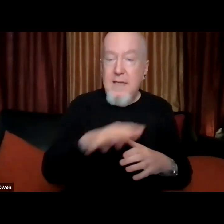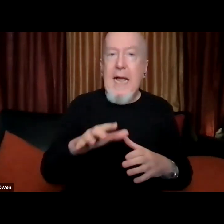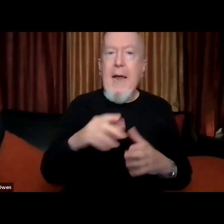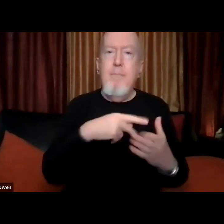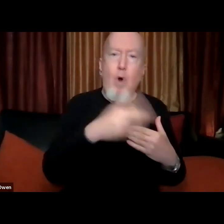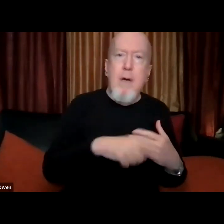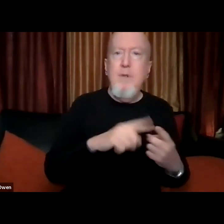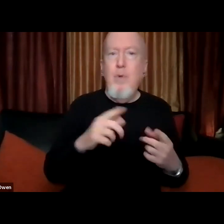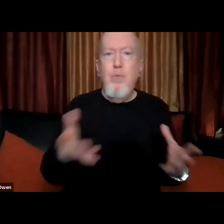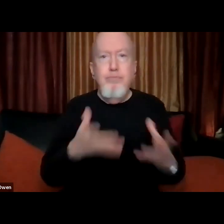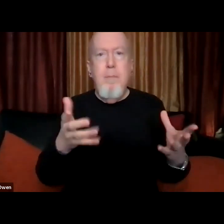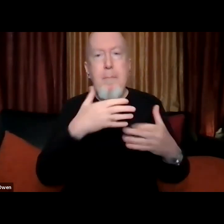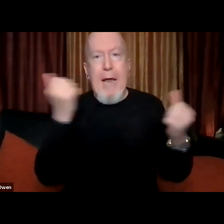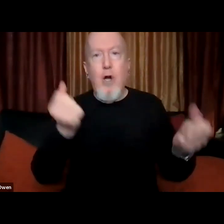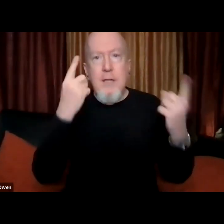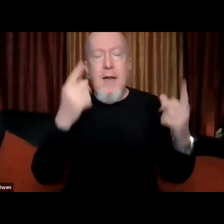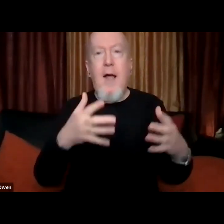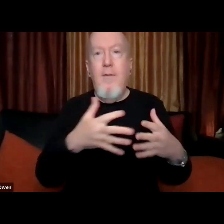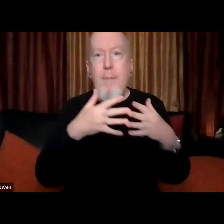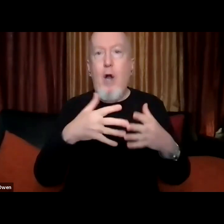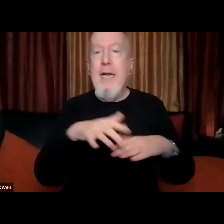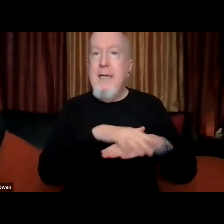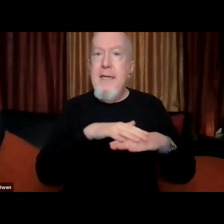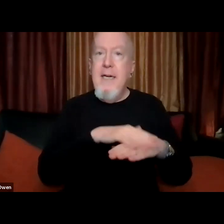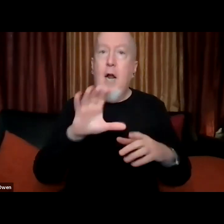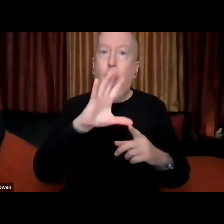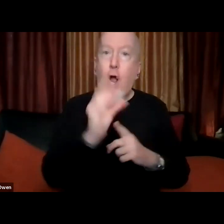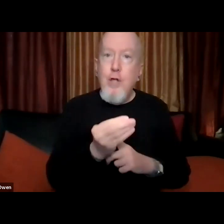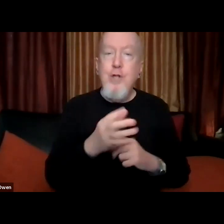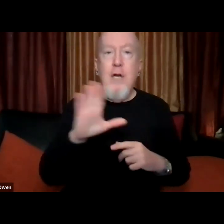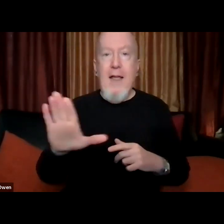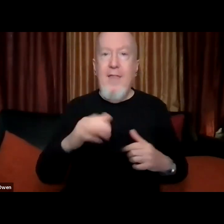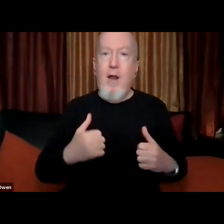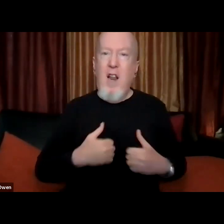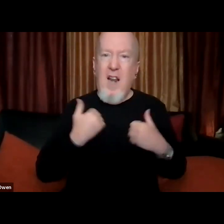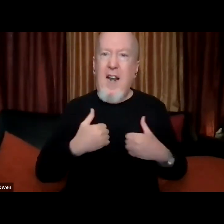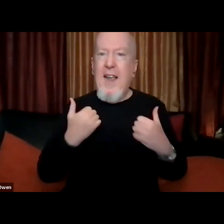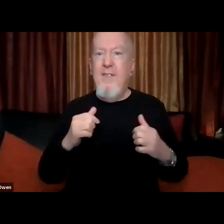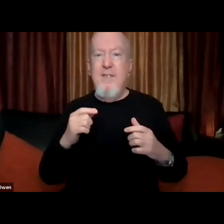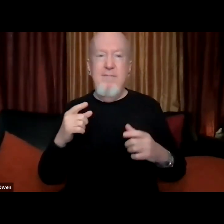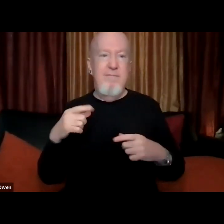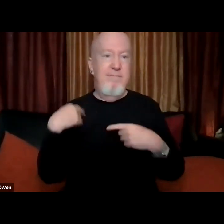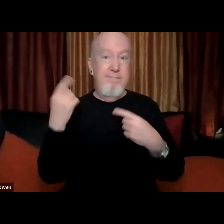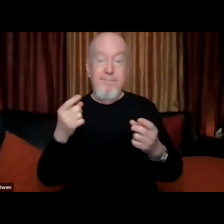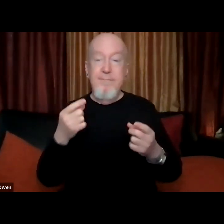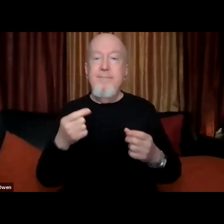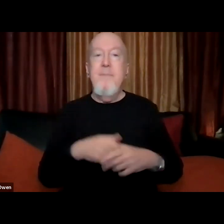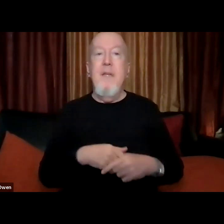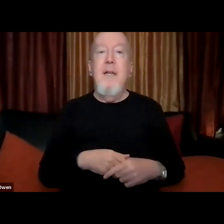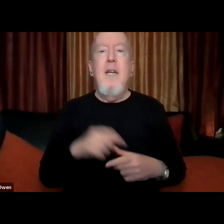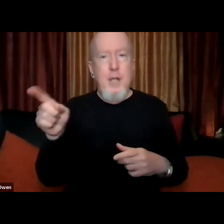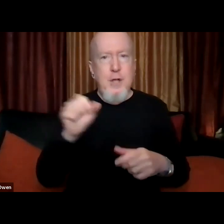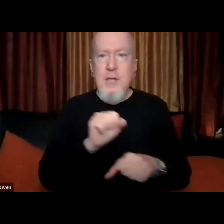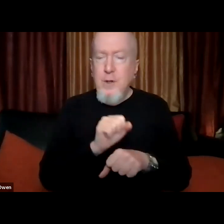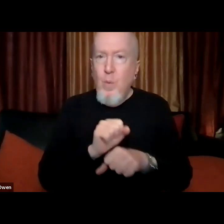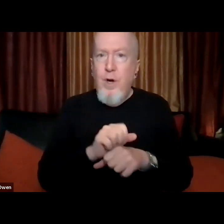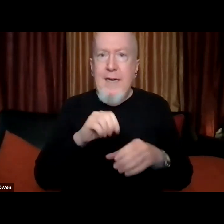of american indian cultures and life ways at the university she has worked in